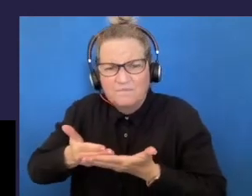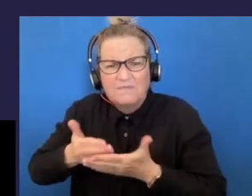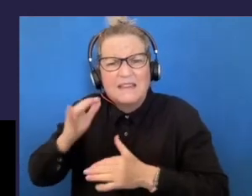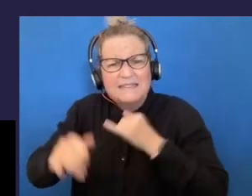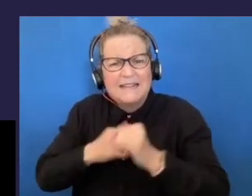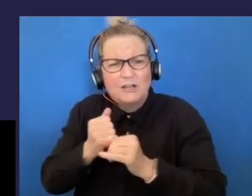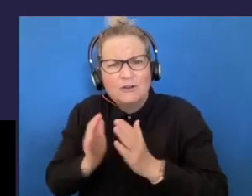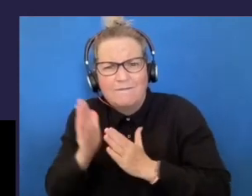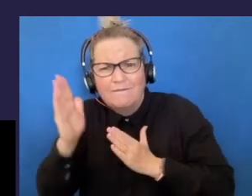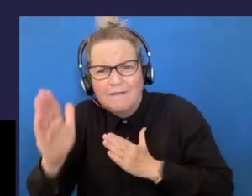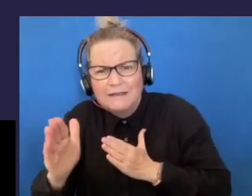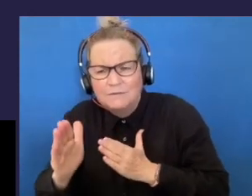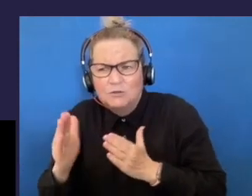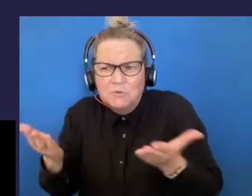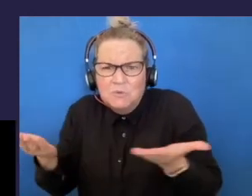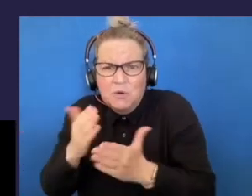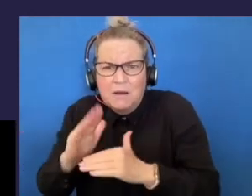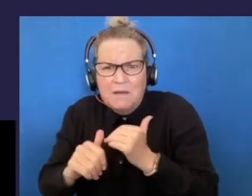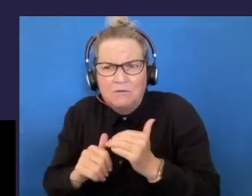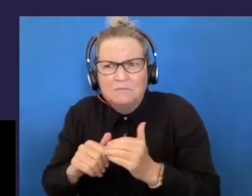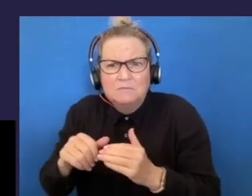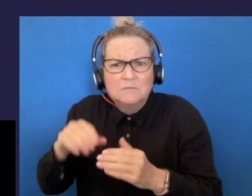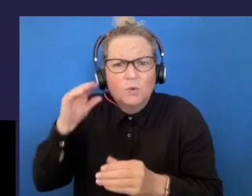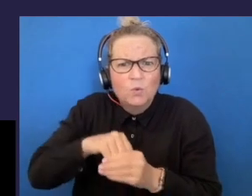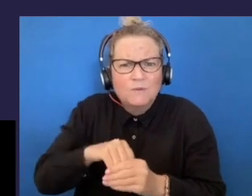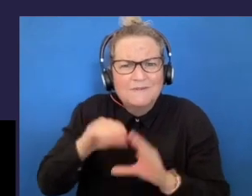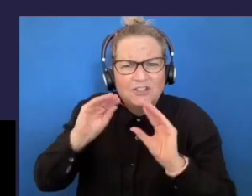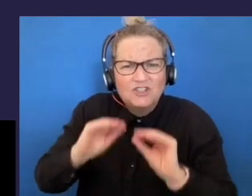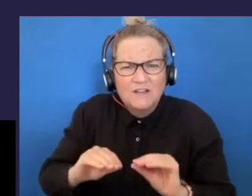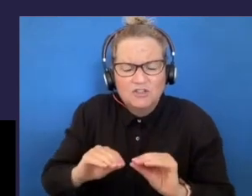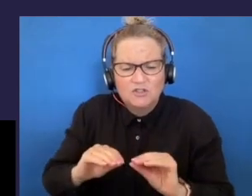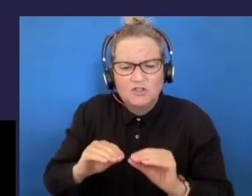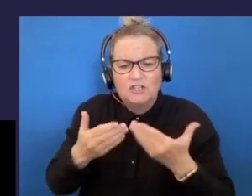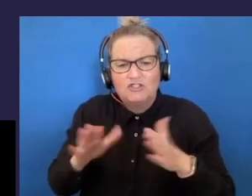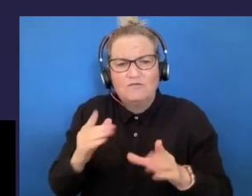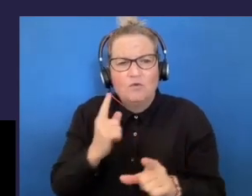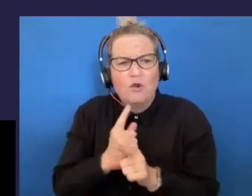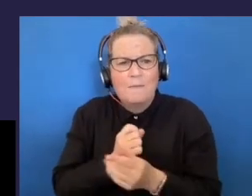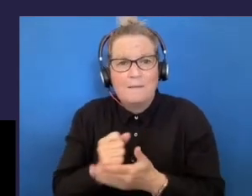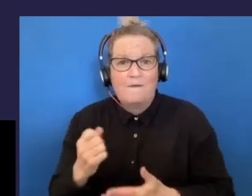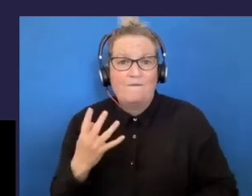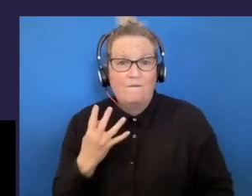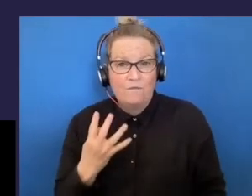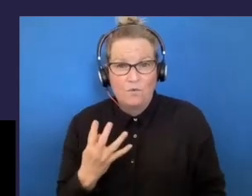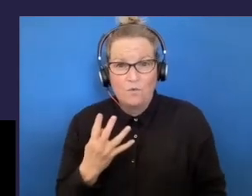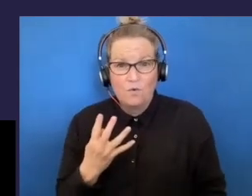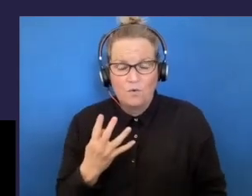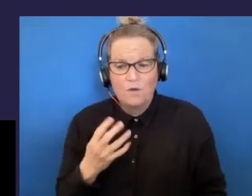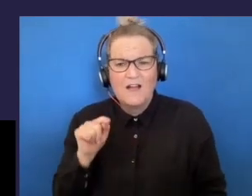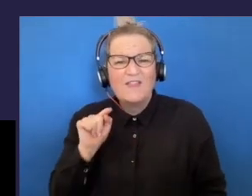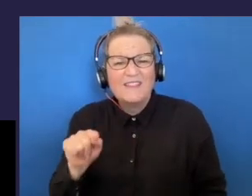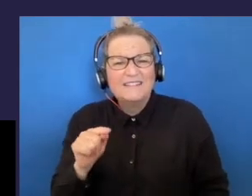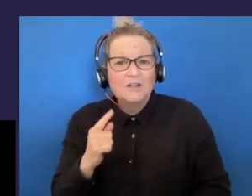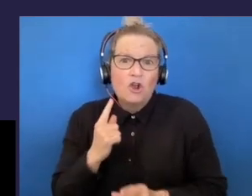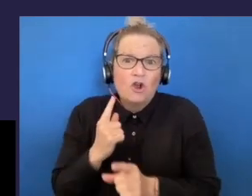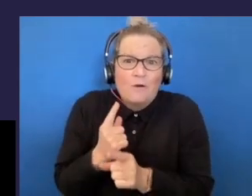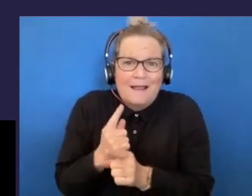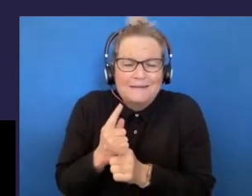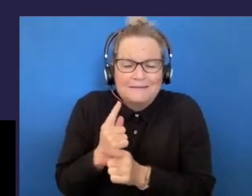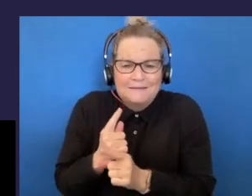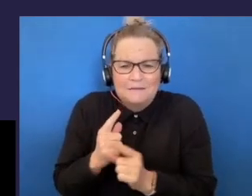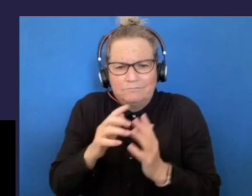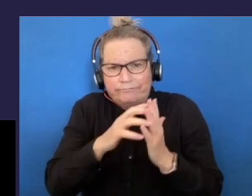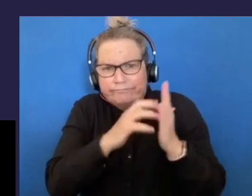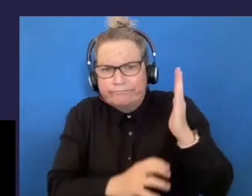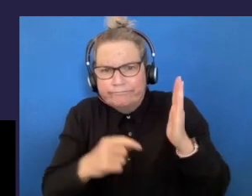to inclusive education in the form of general comment number four. General comment number four was constructed to clearly define